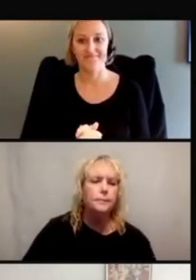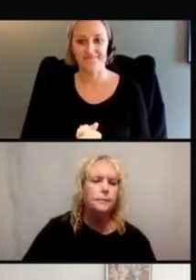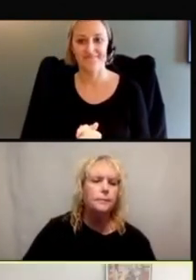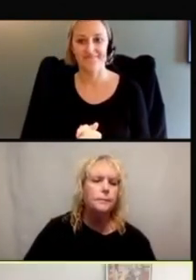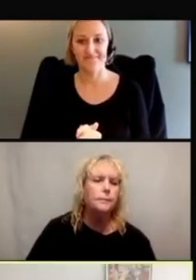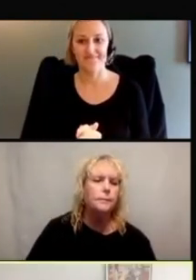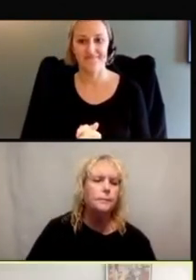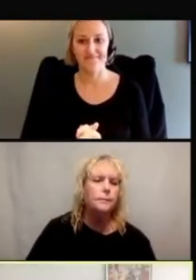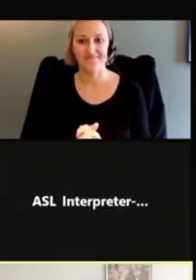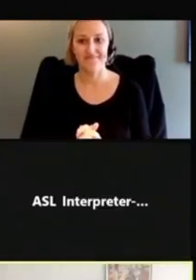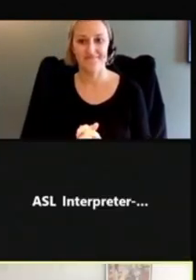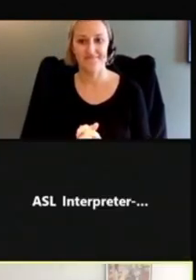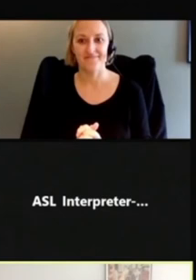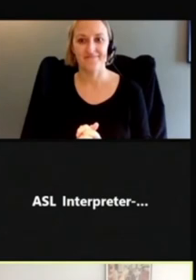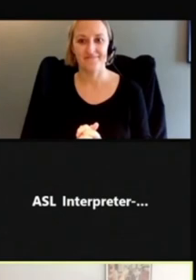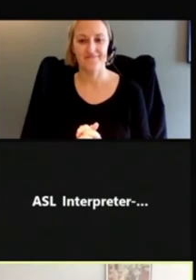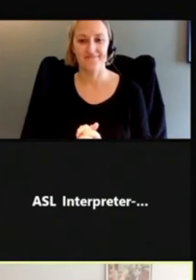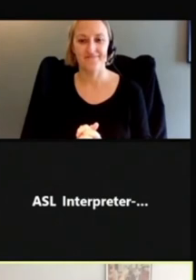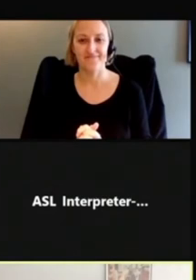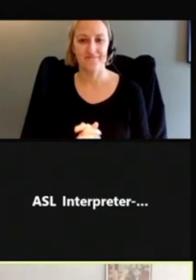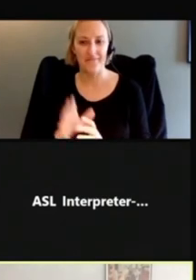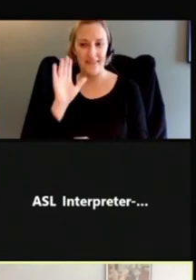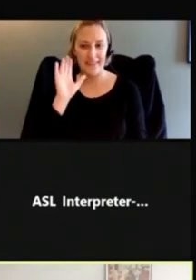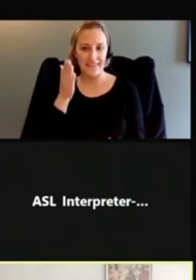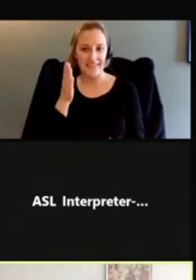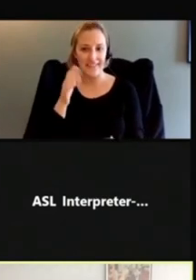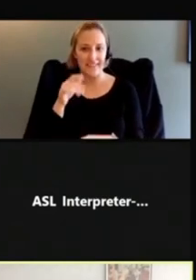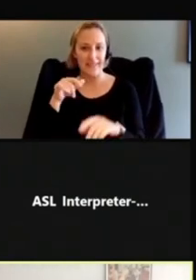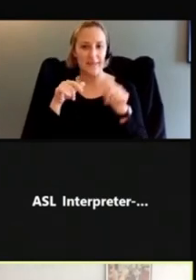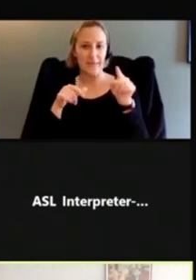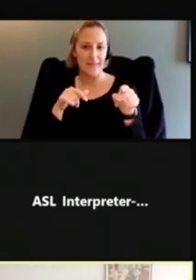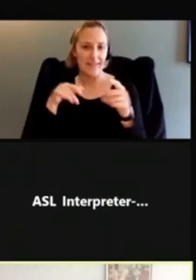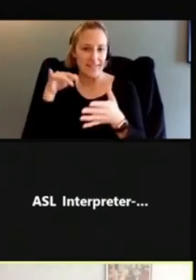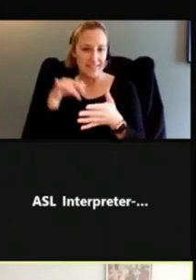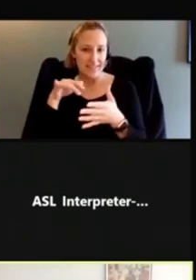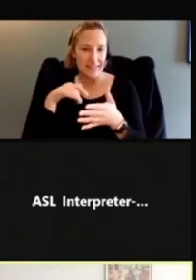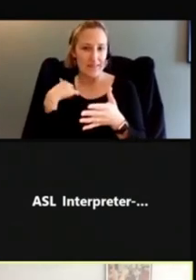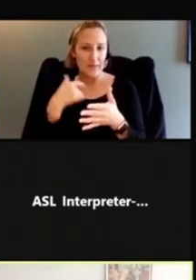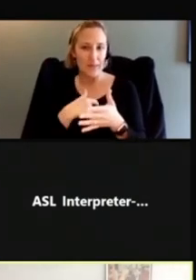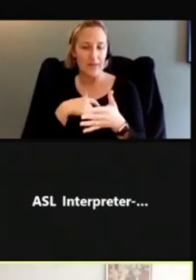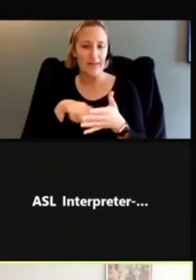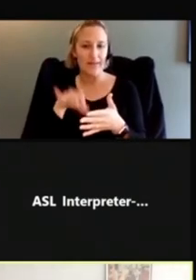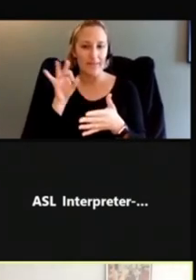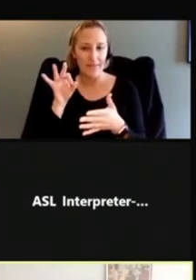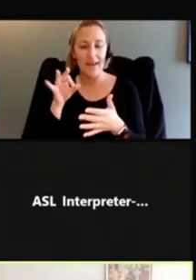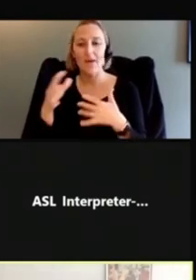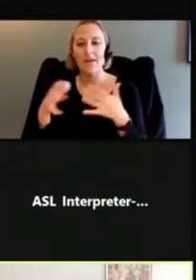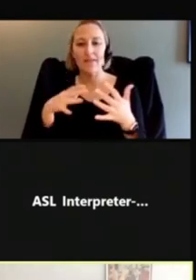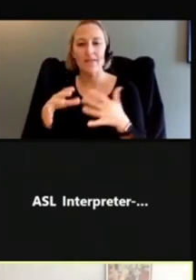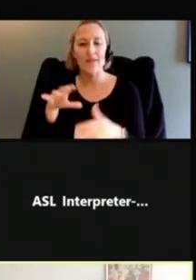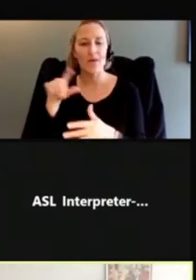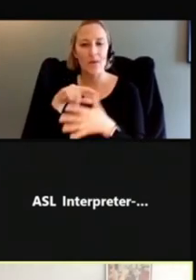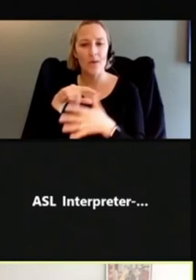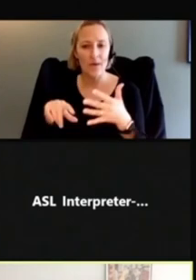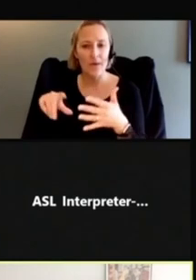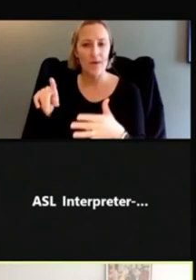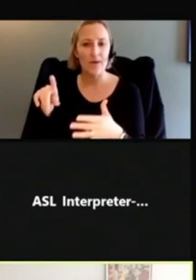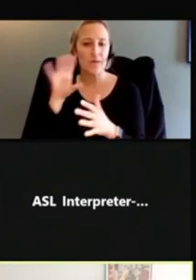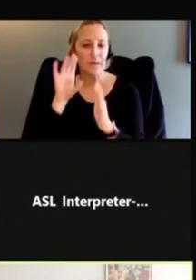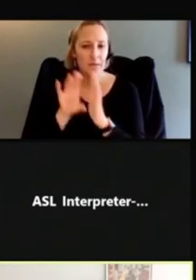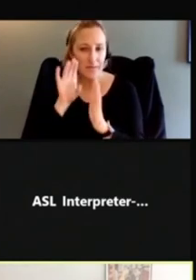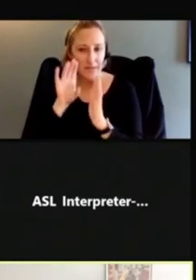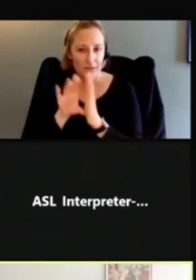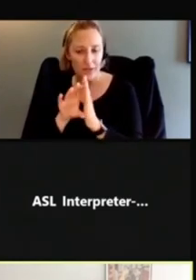So it sounds like in this study, we found that even though these pictograms at first glance might appear to be pretty